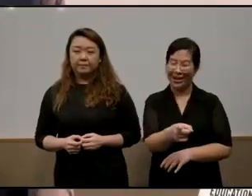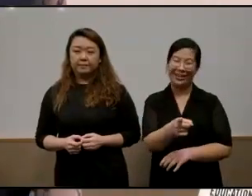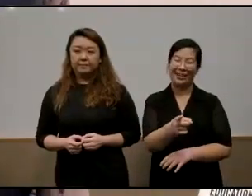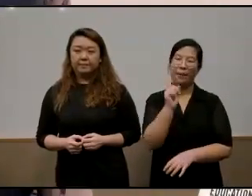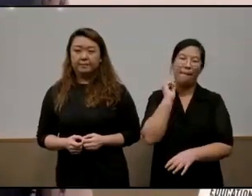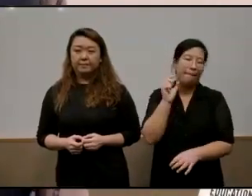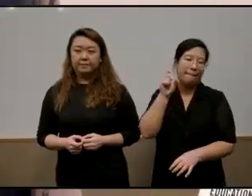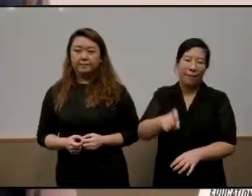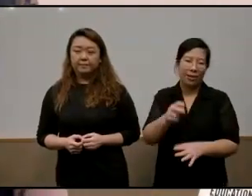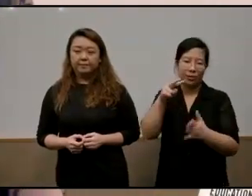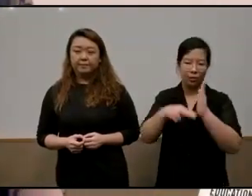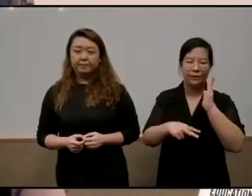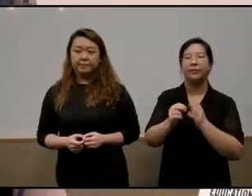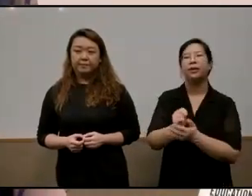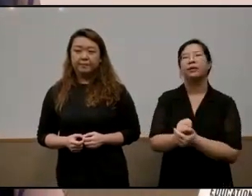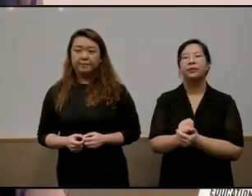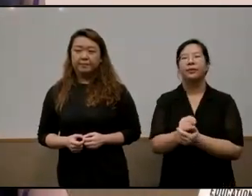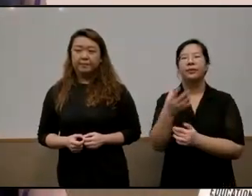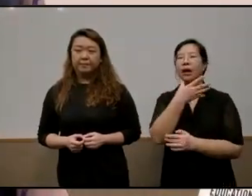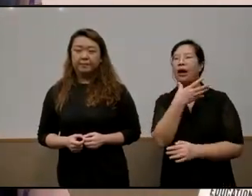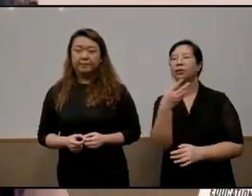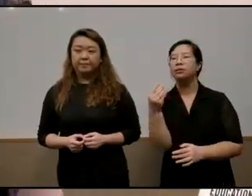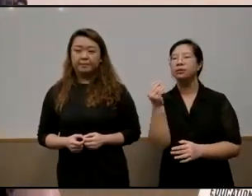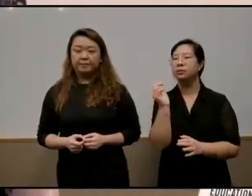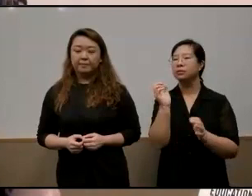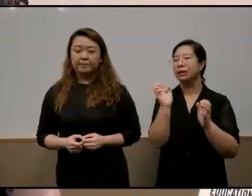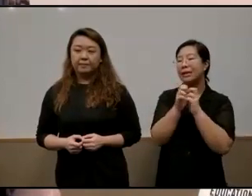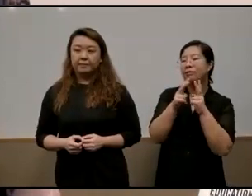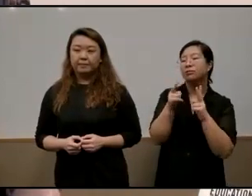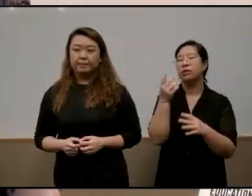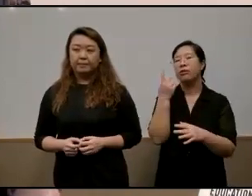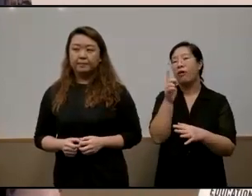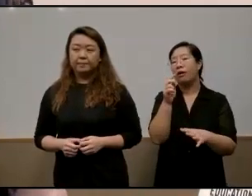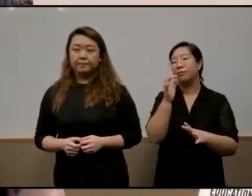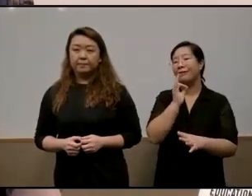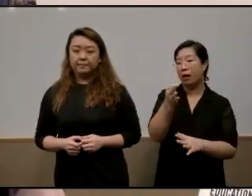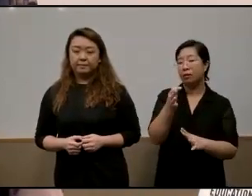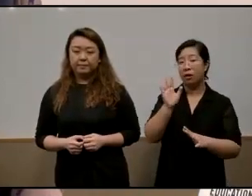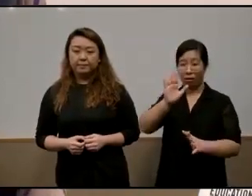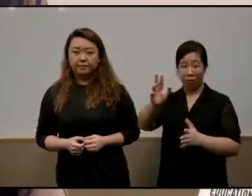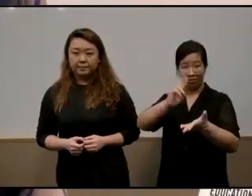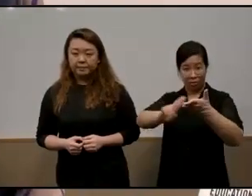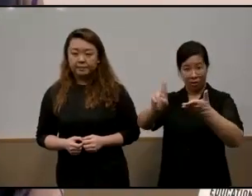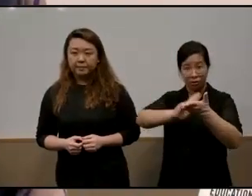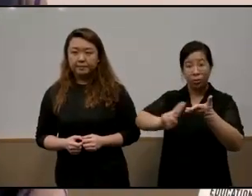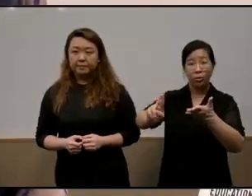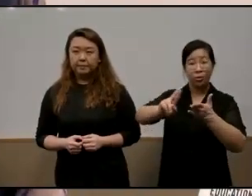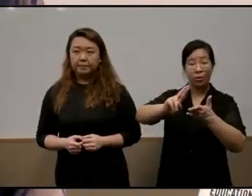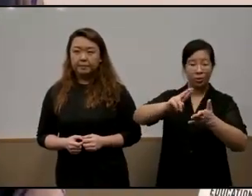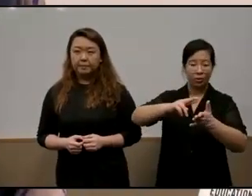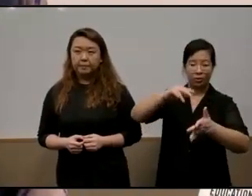um only for um or even for the fact that uh her recent studies her in-depth